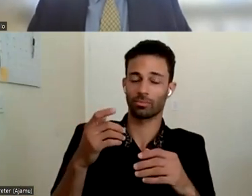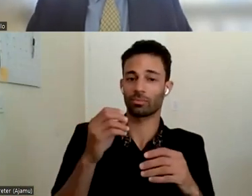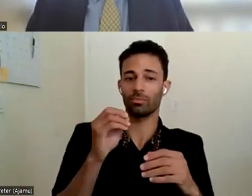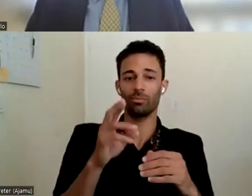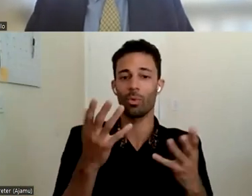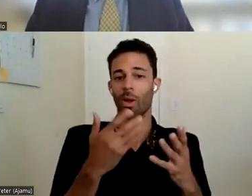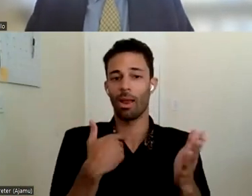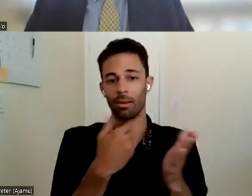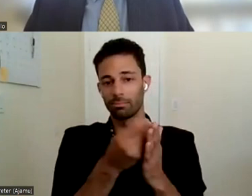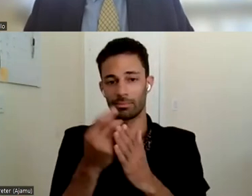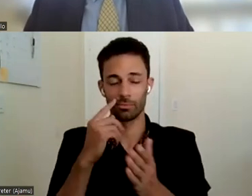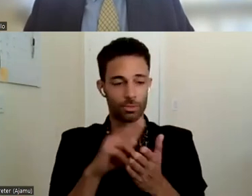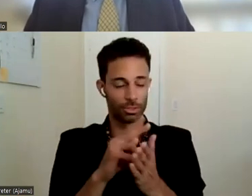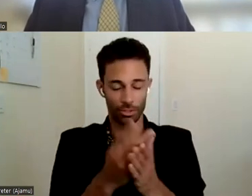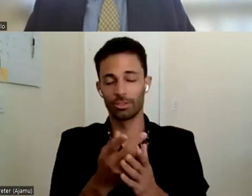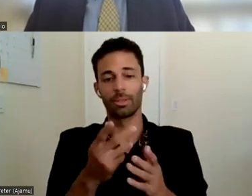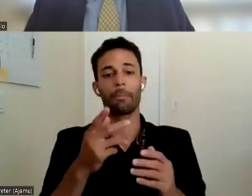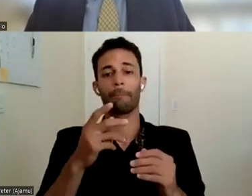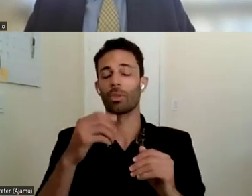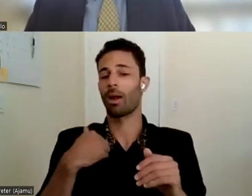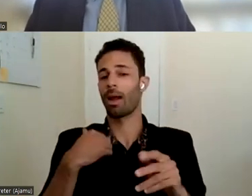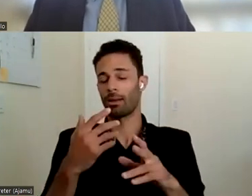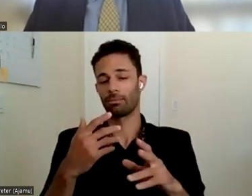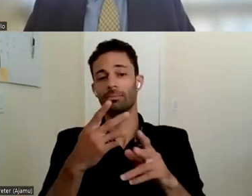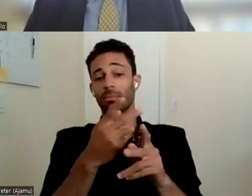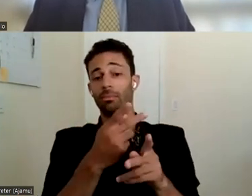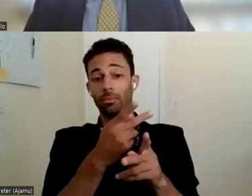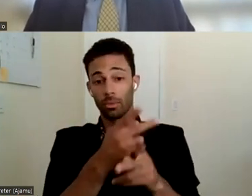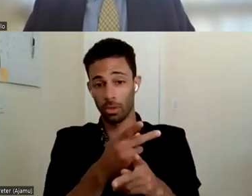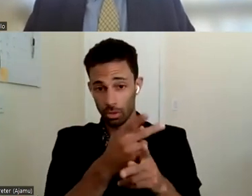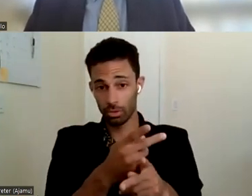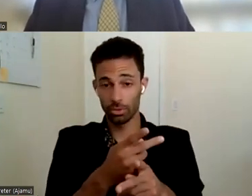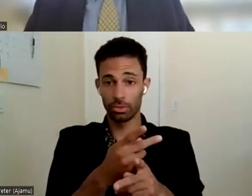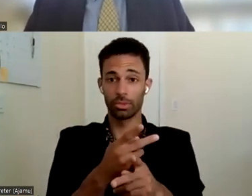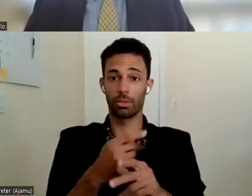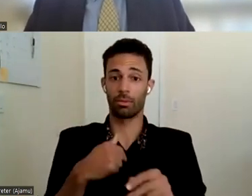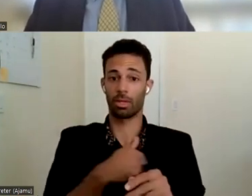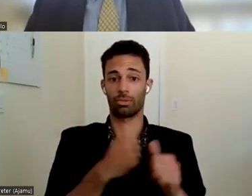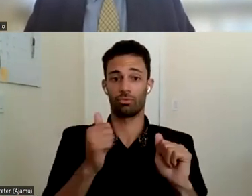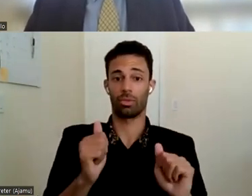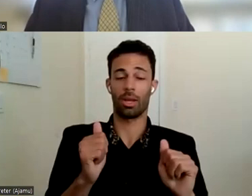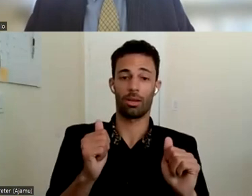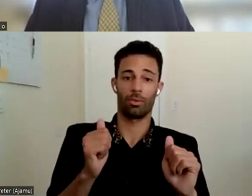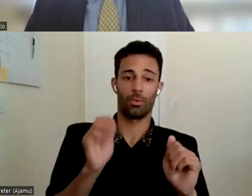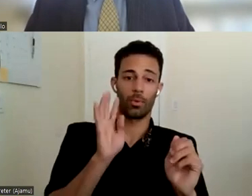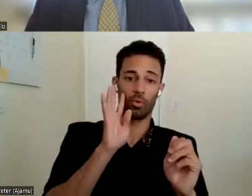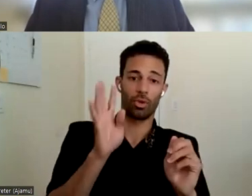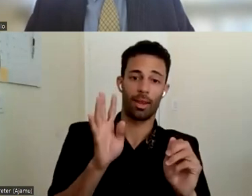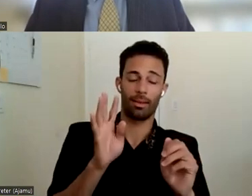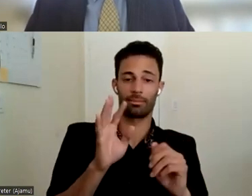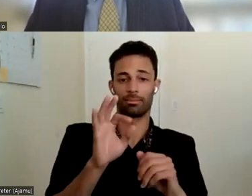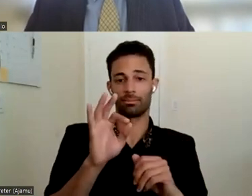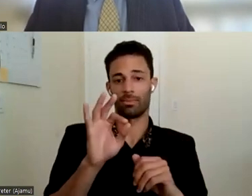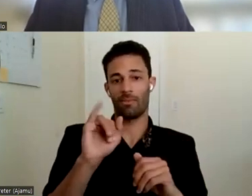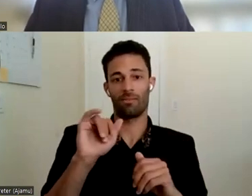just I caution us from trying to create fail-safe systems um